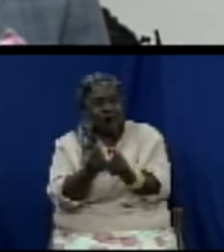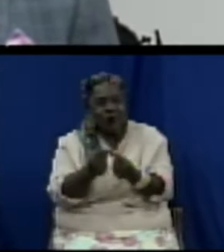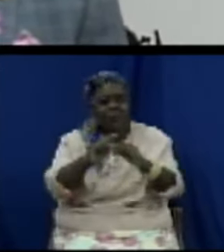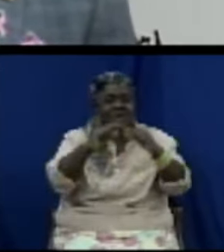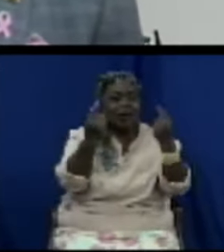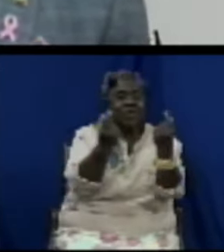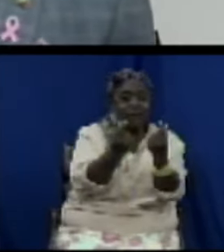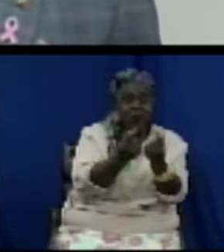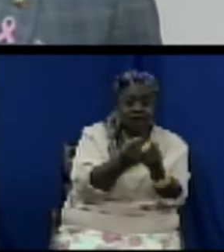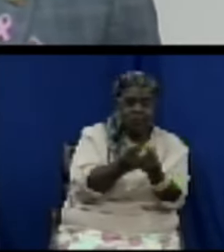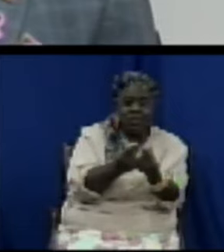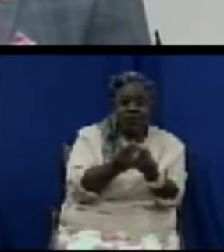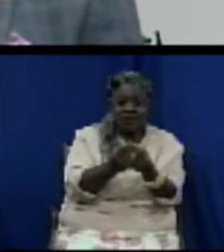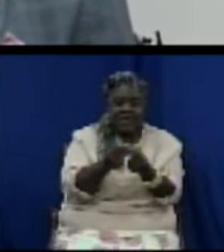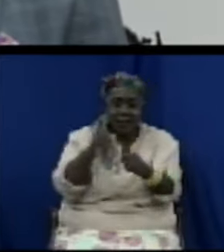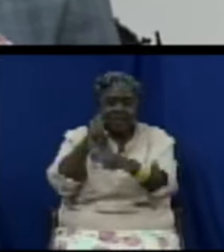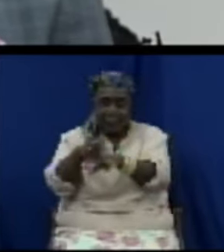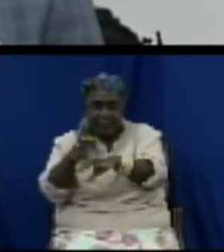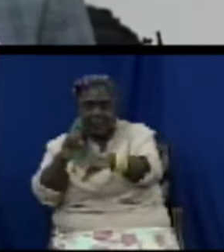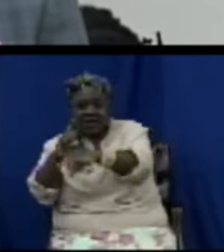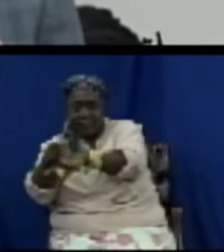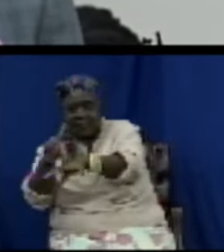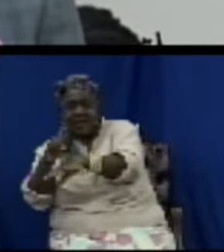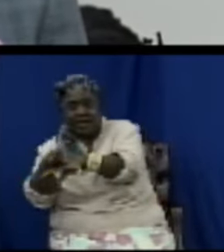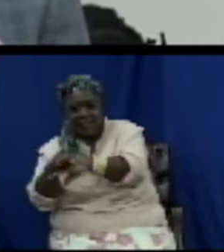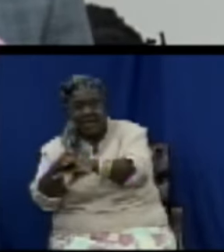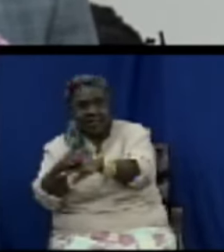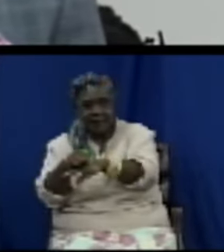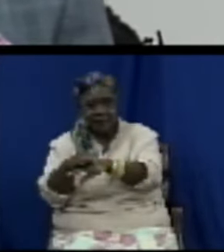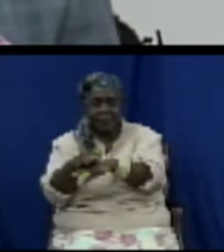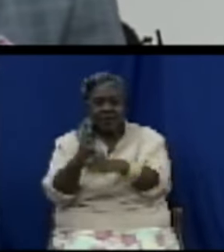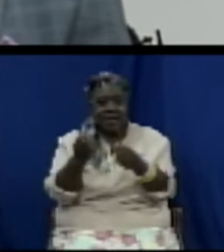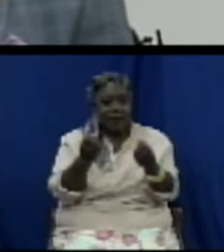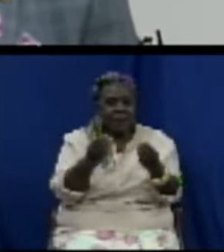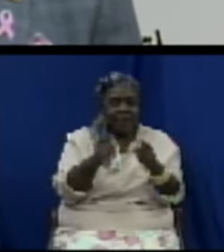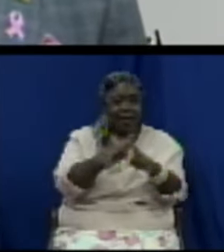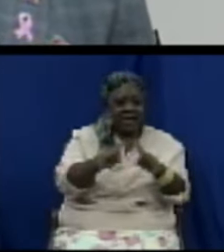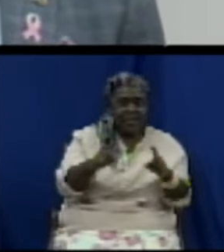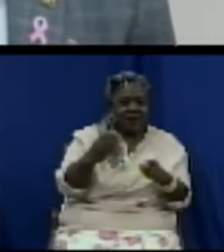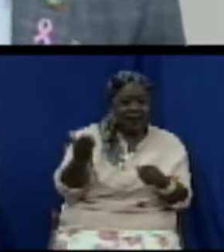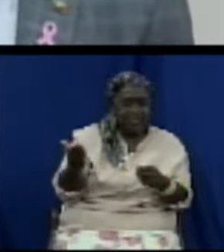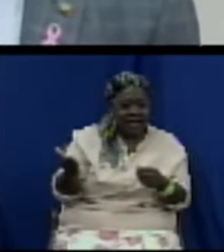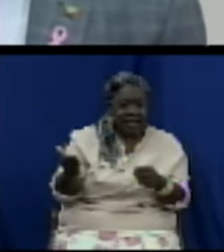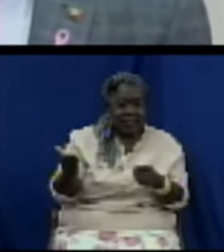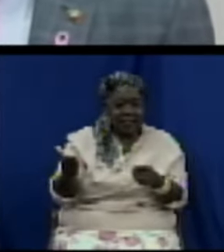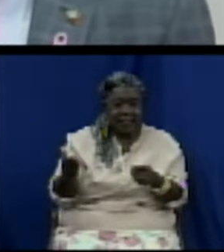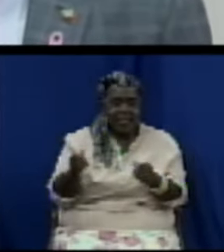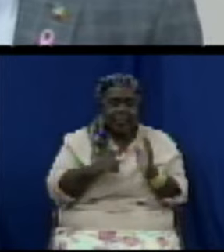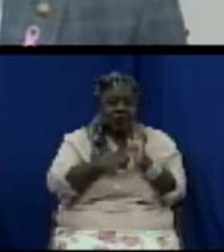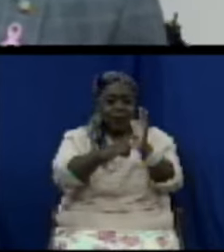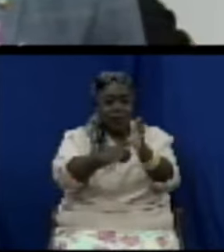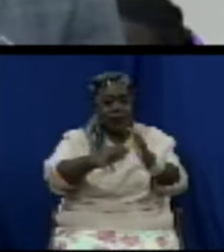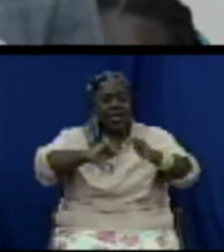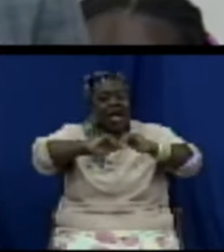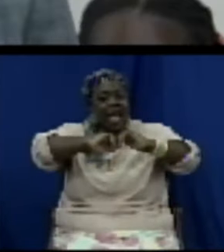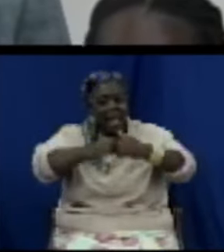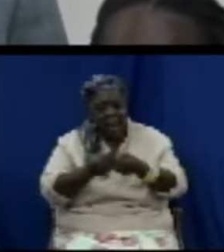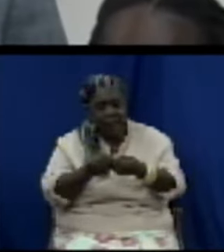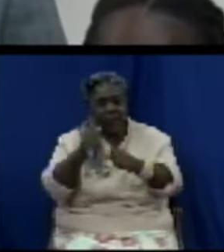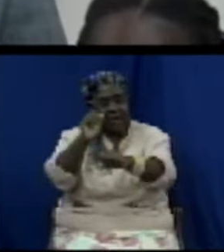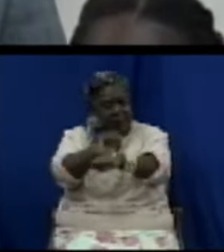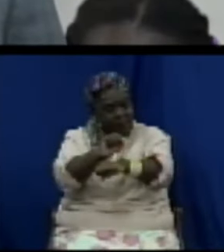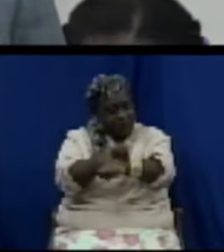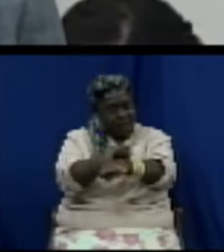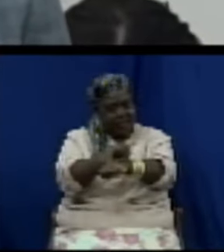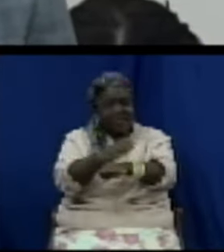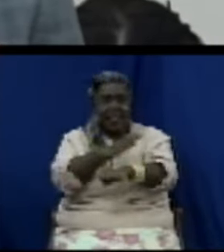suggestions, and many of them would have learned for the first time how the budget process really works. They also got an update as